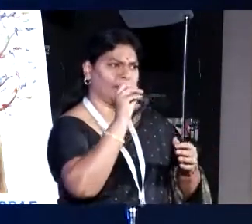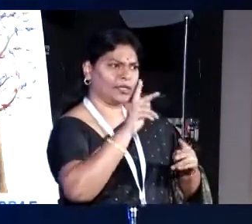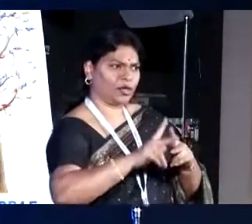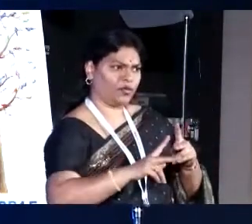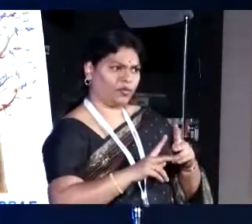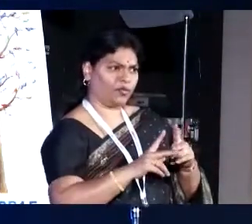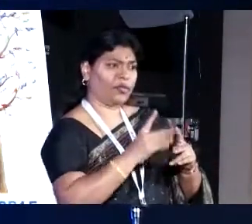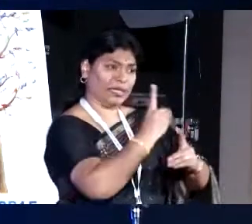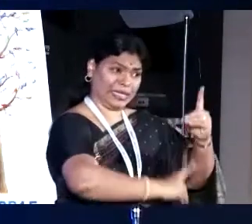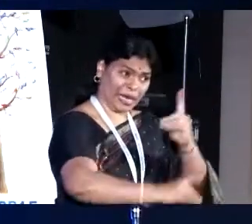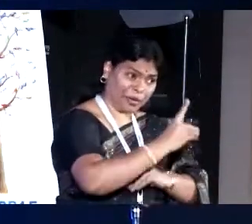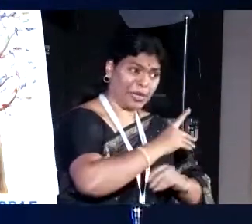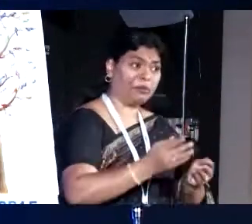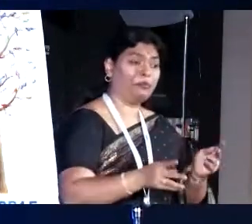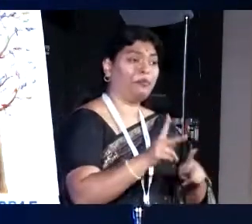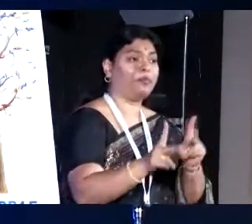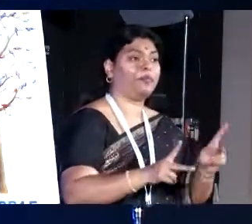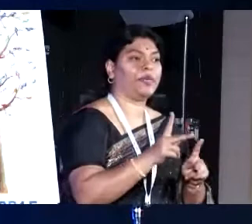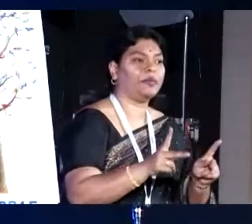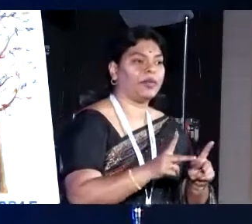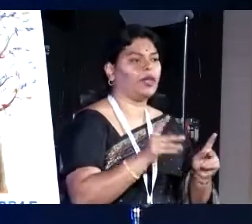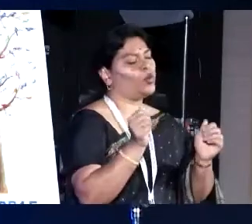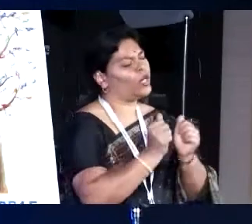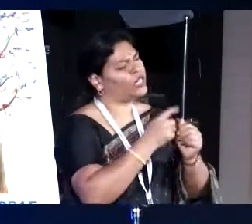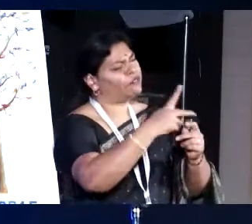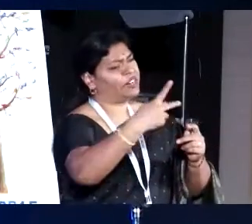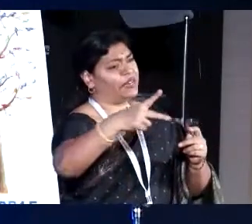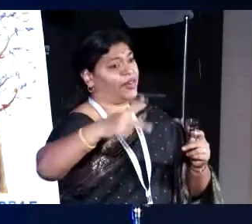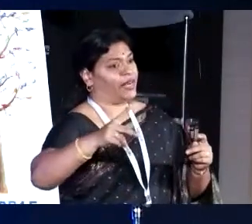disabled people with all kind of disability.